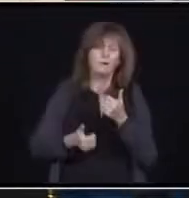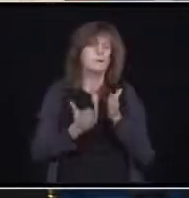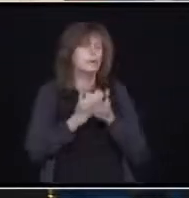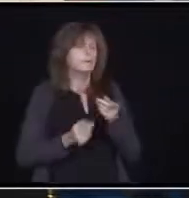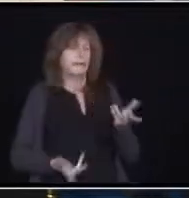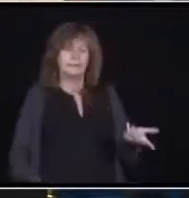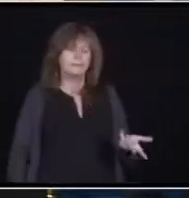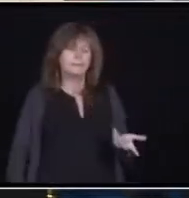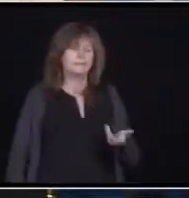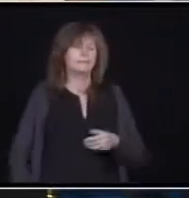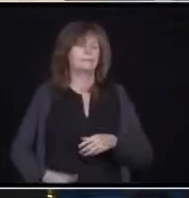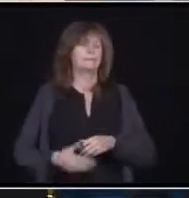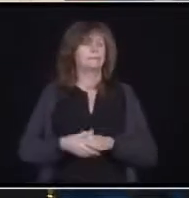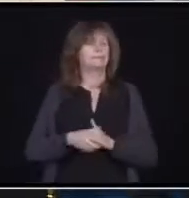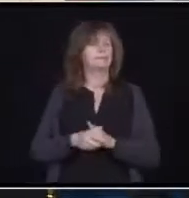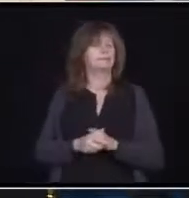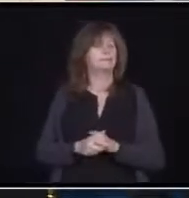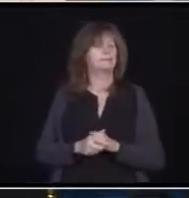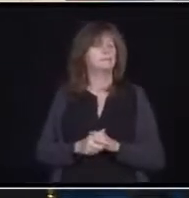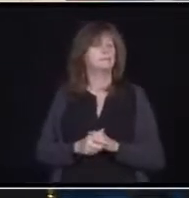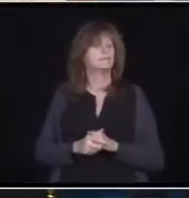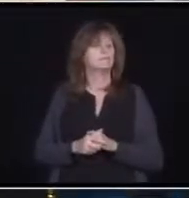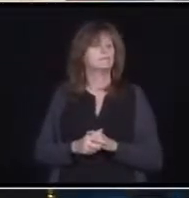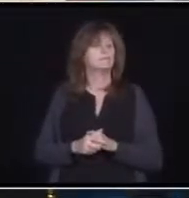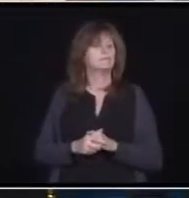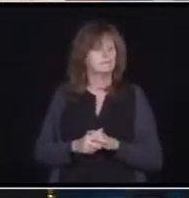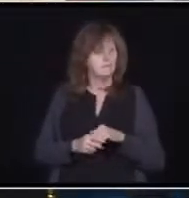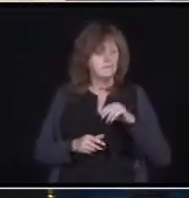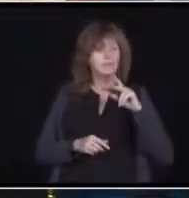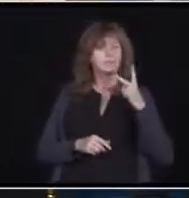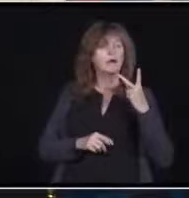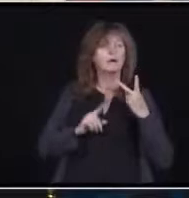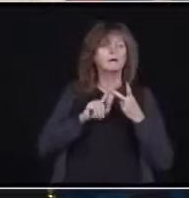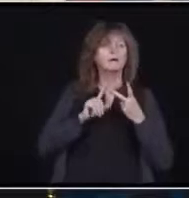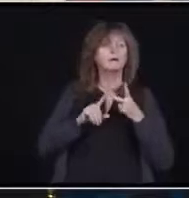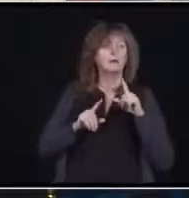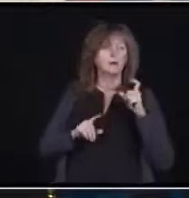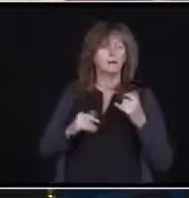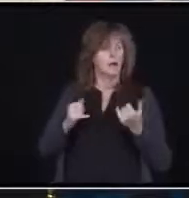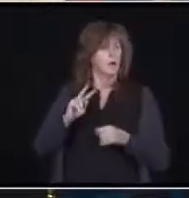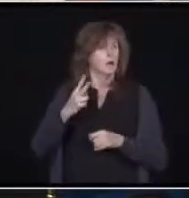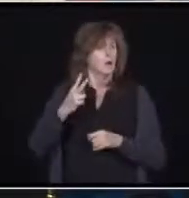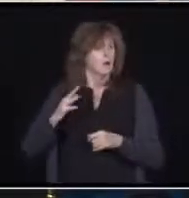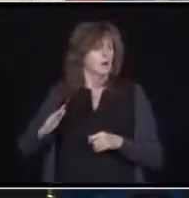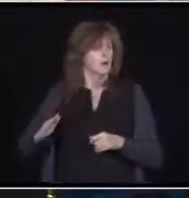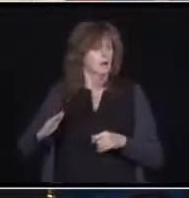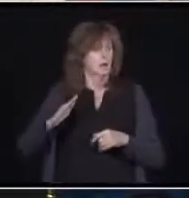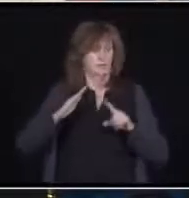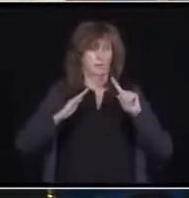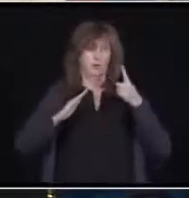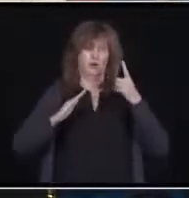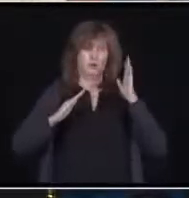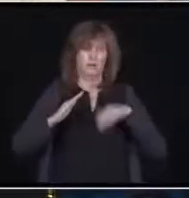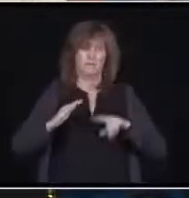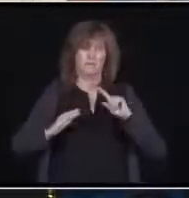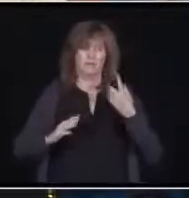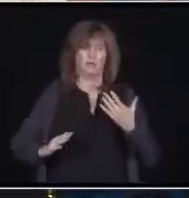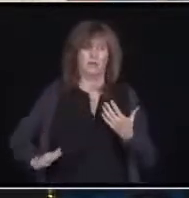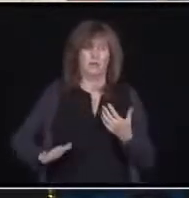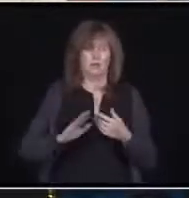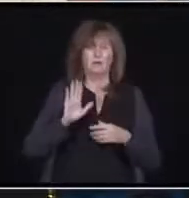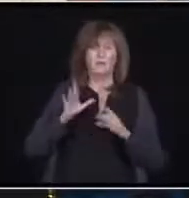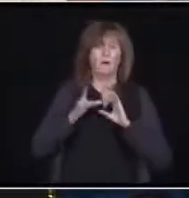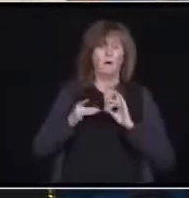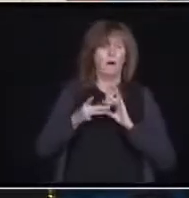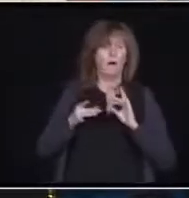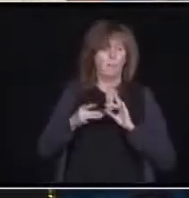And you said the second wave numerous times now is going to be worse than the first. So by that logic, we'll at some point be going to stage two